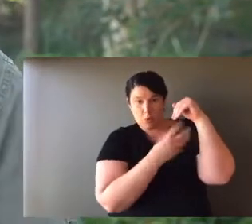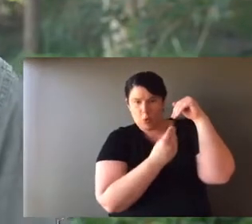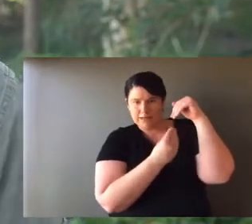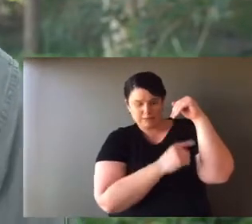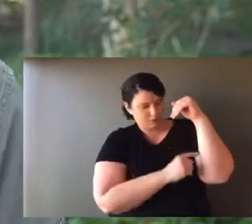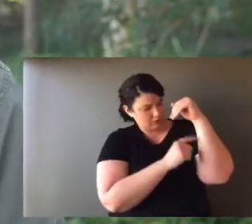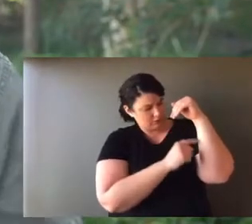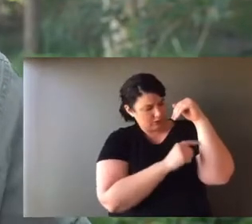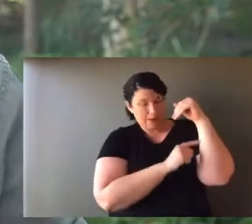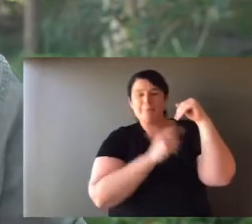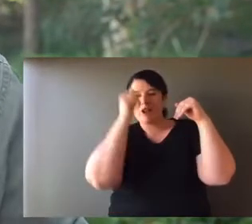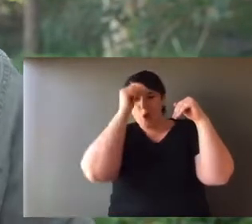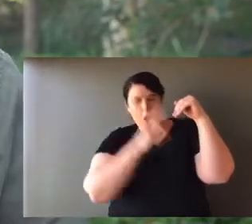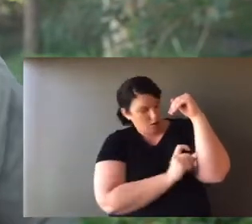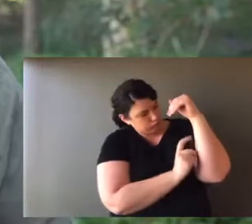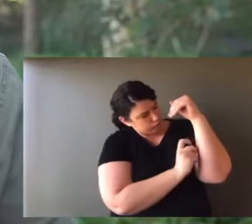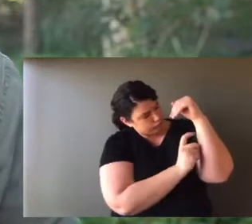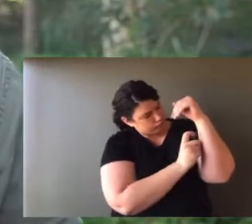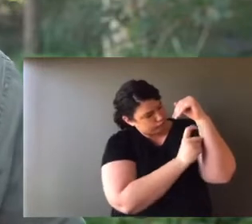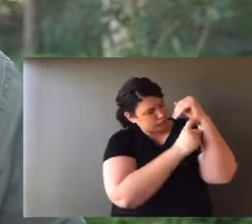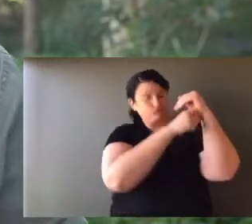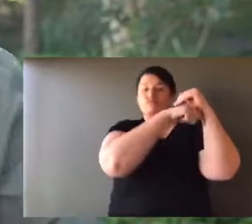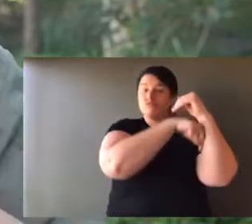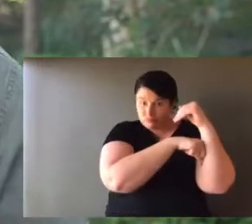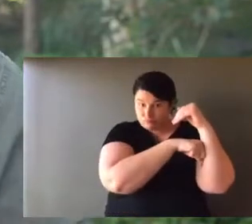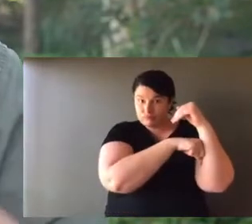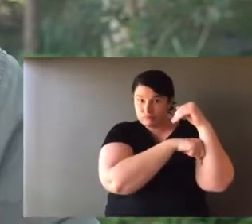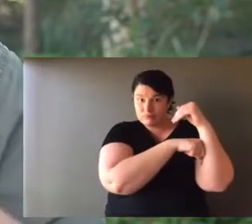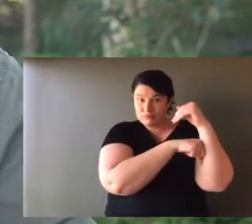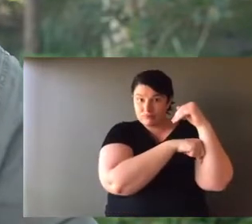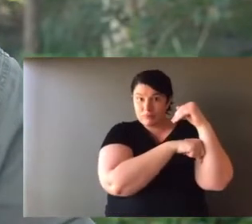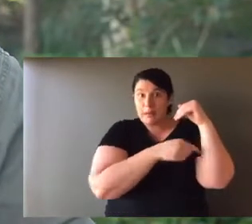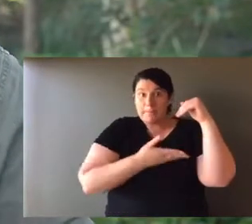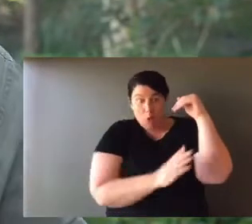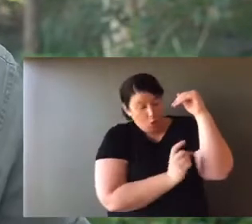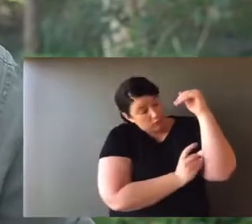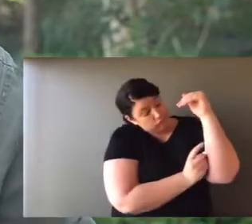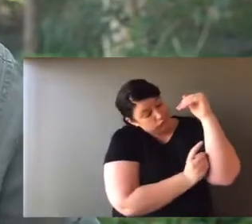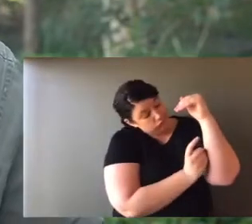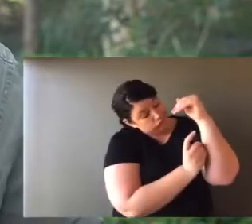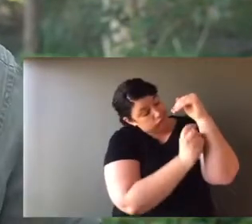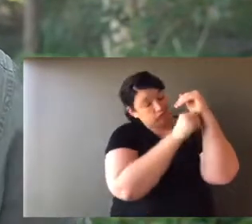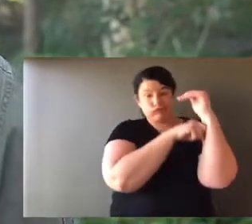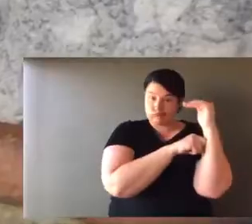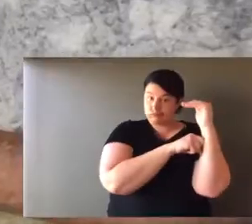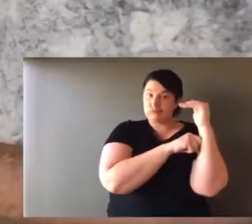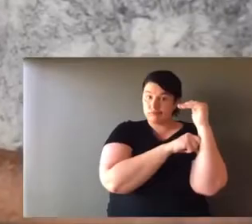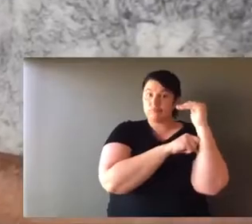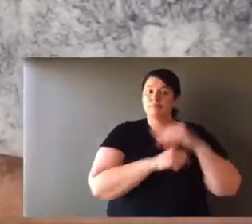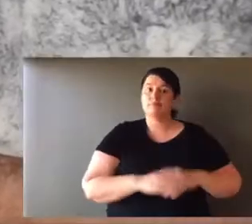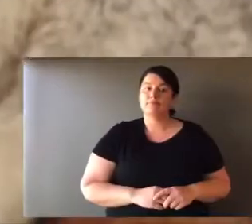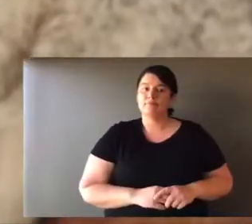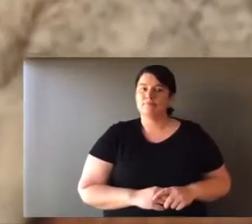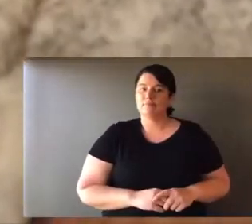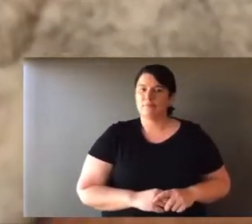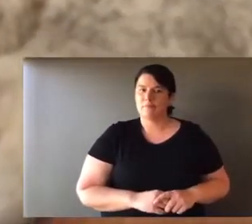between her cloaca and her pouch, so it's nice and wet. And the joey knows where to crawl. And so once it's been born, it